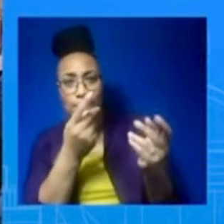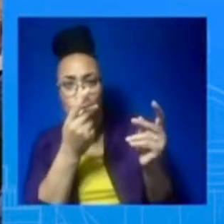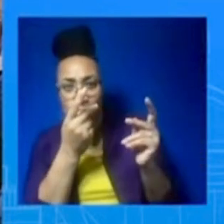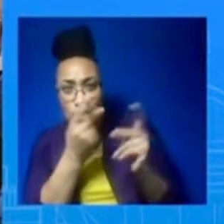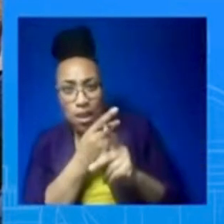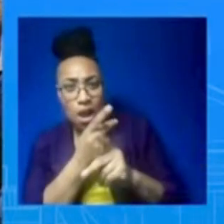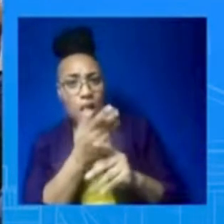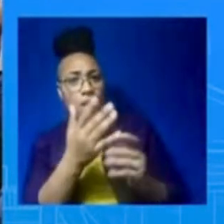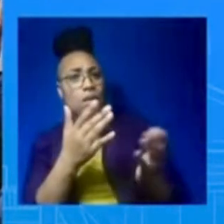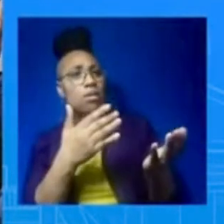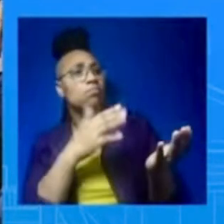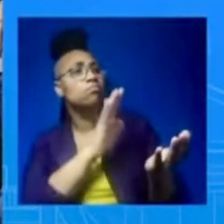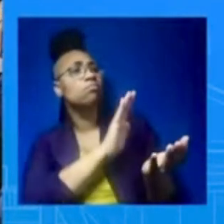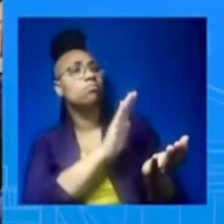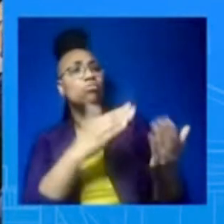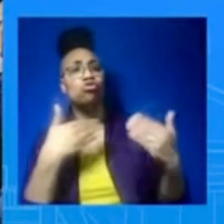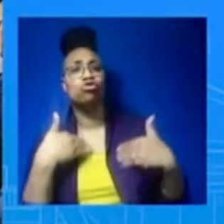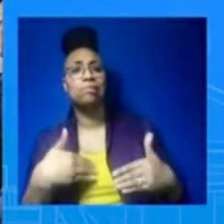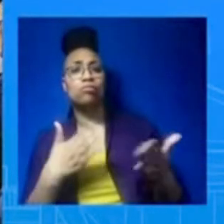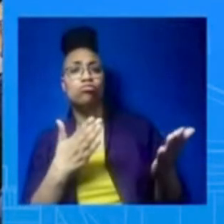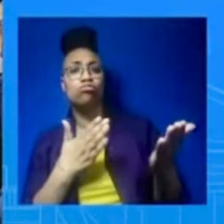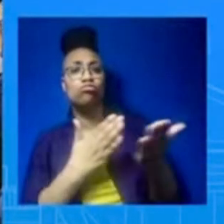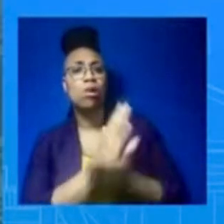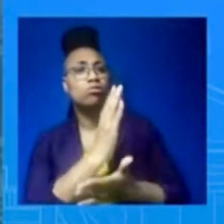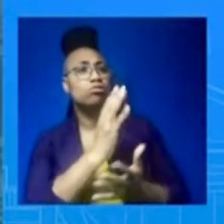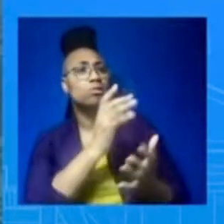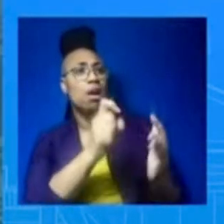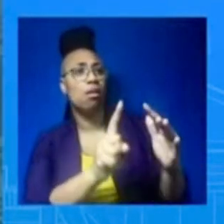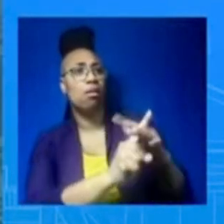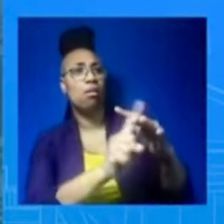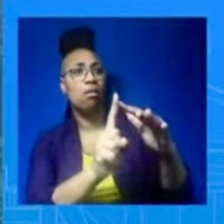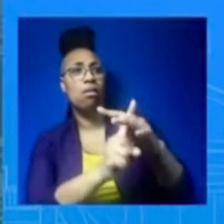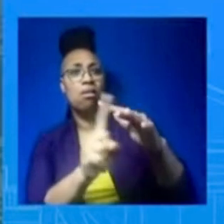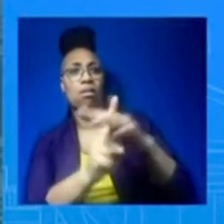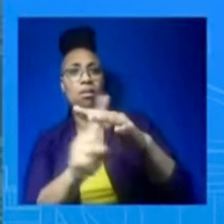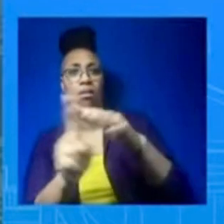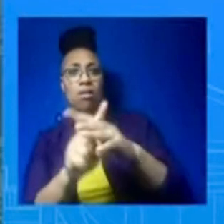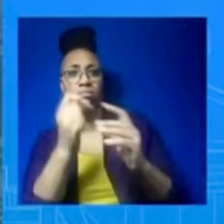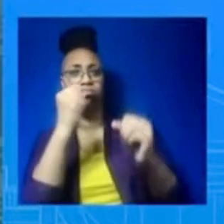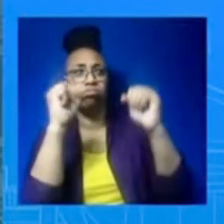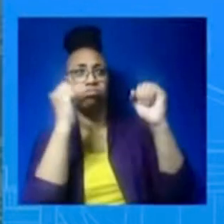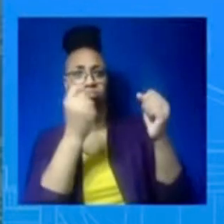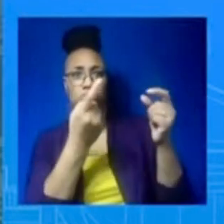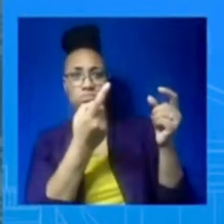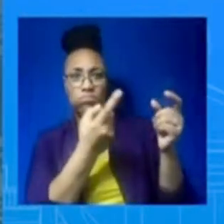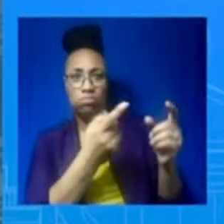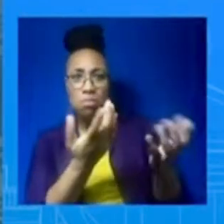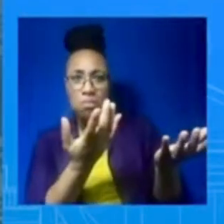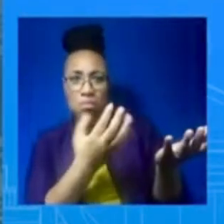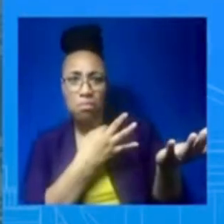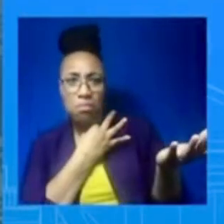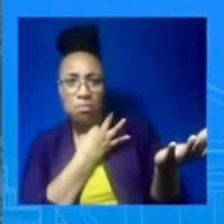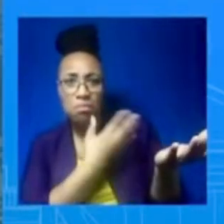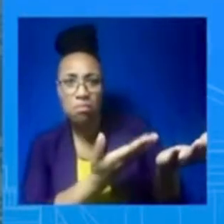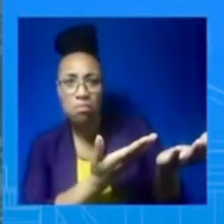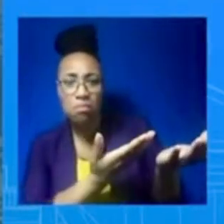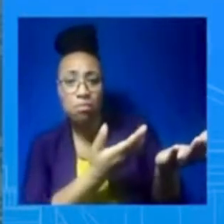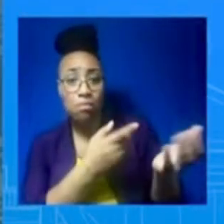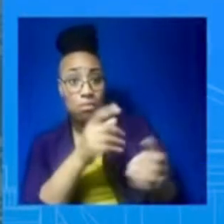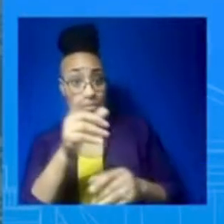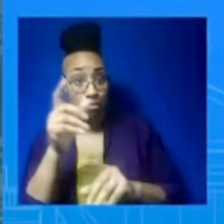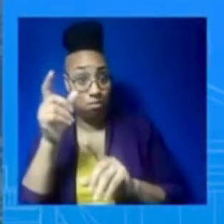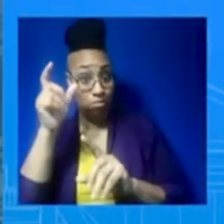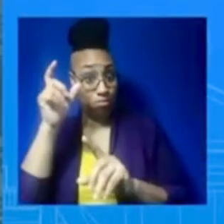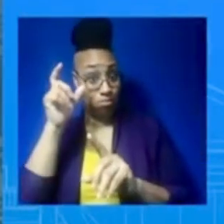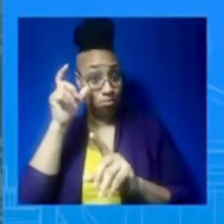up human rights issues with Xi Jinping? The President never fails to bring up human rights concern. And when he met with